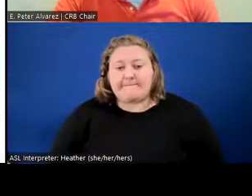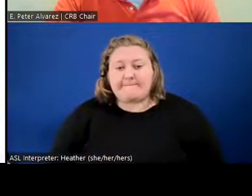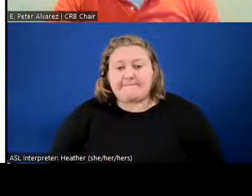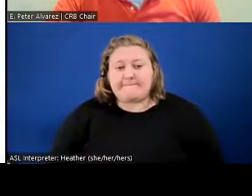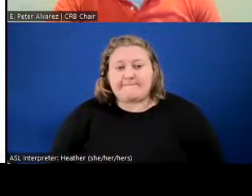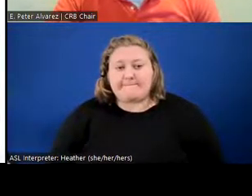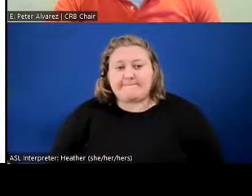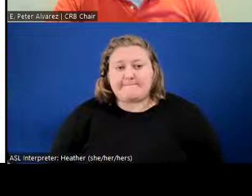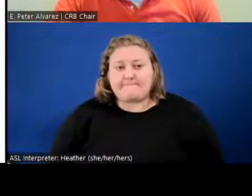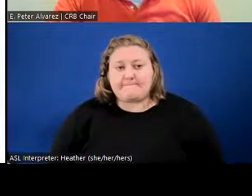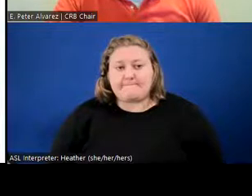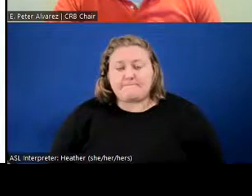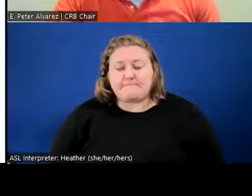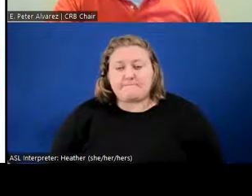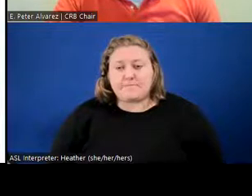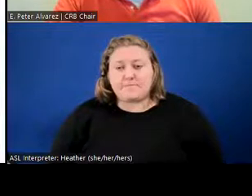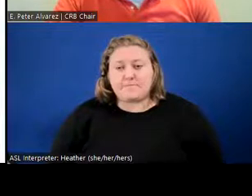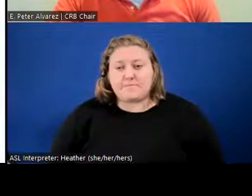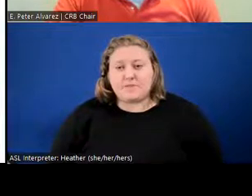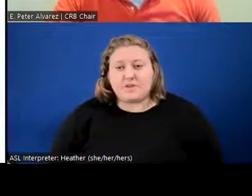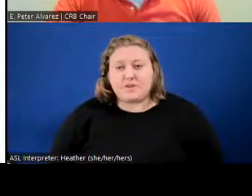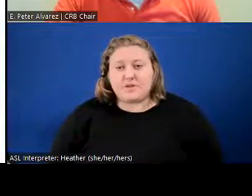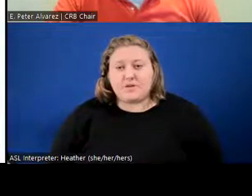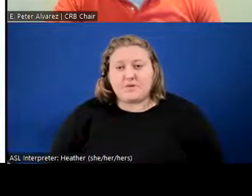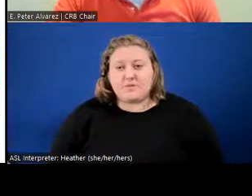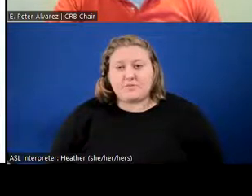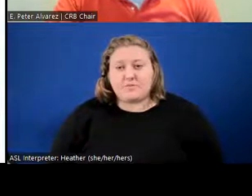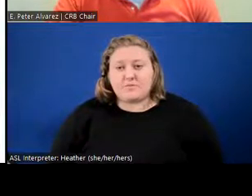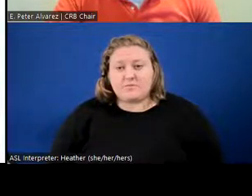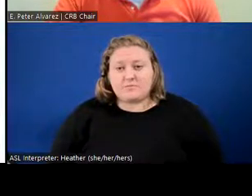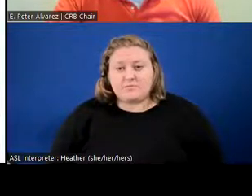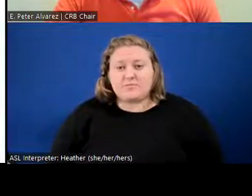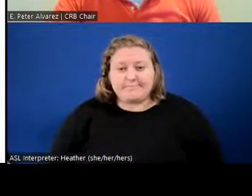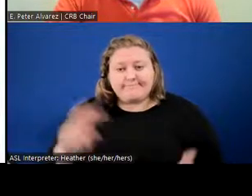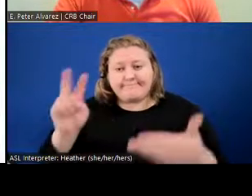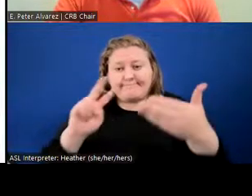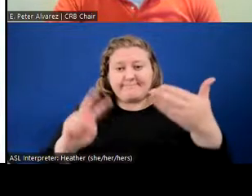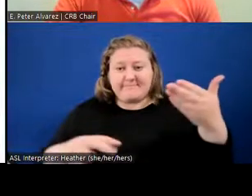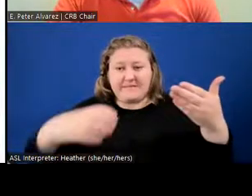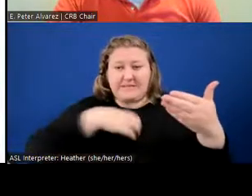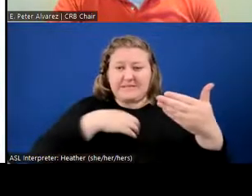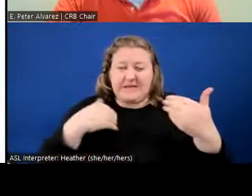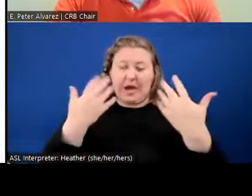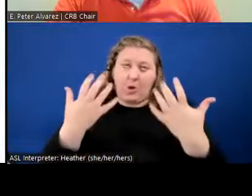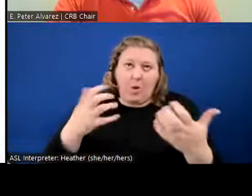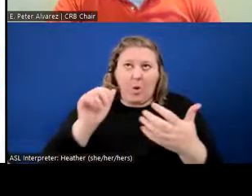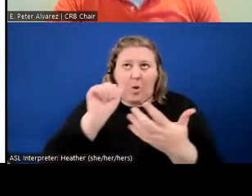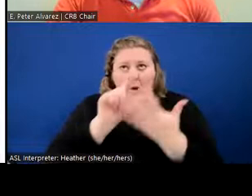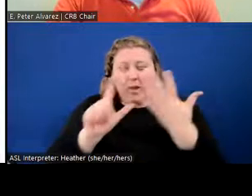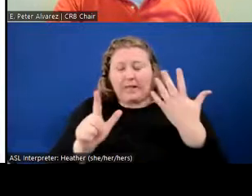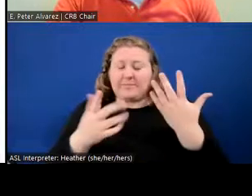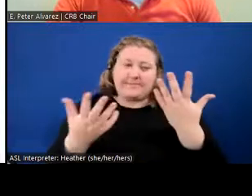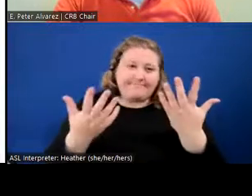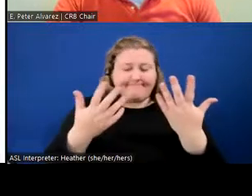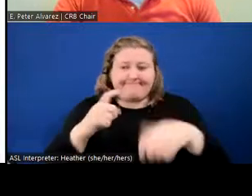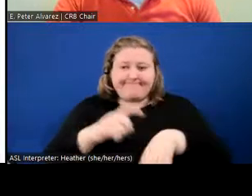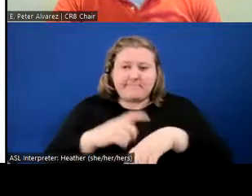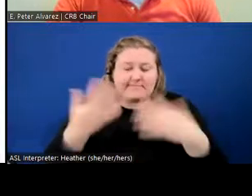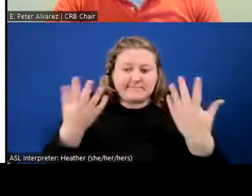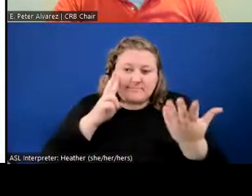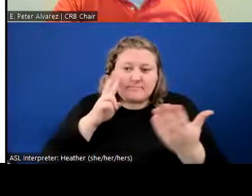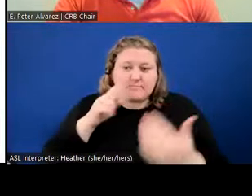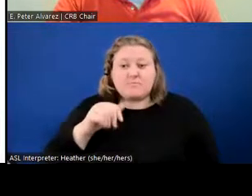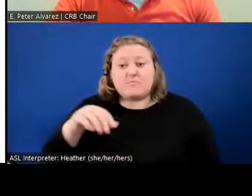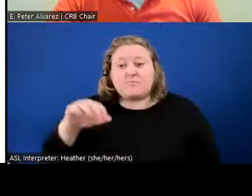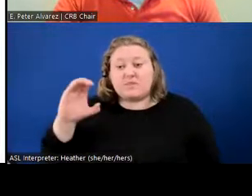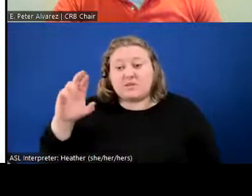And the – if go through these complaints, and I'm going to go through all of them, but disposition of the CRB